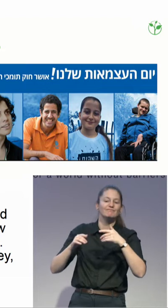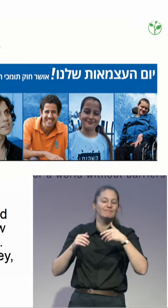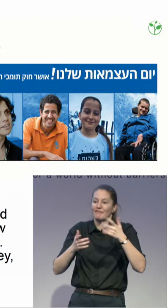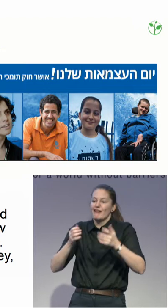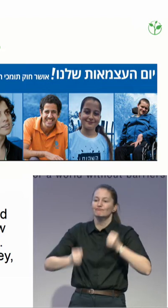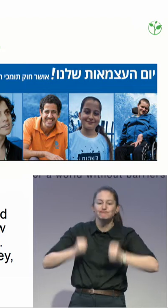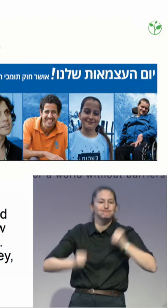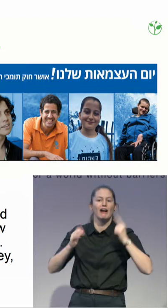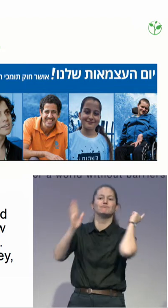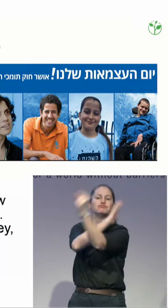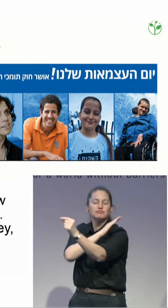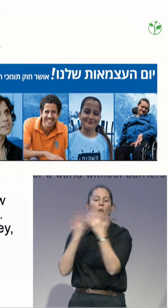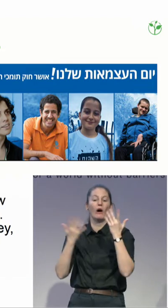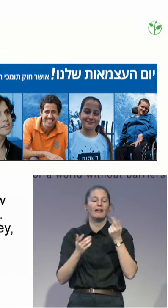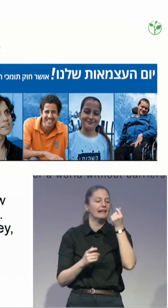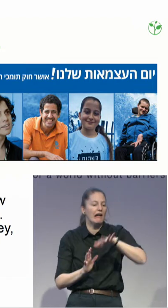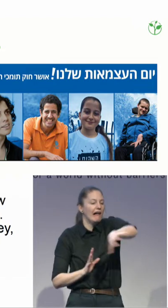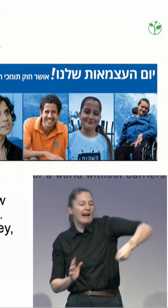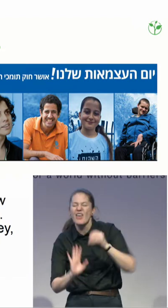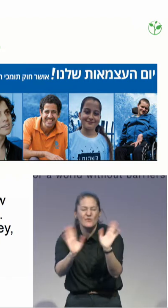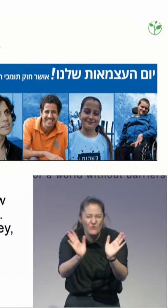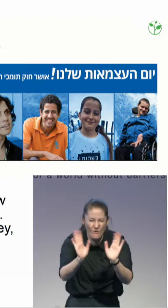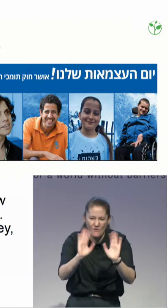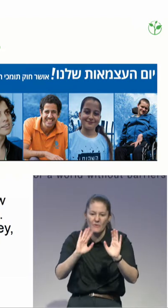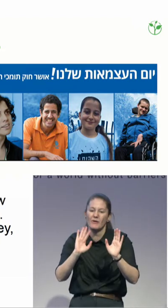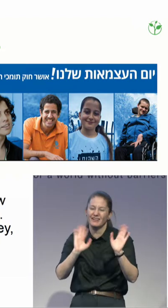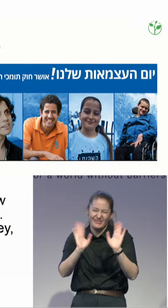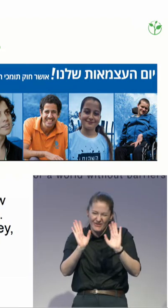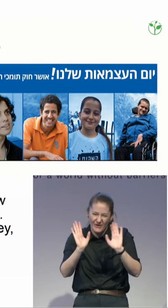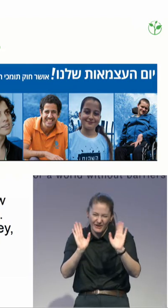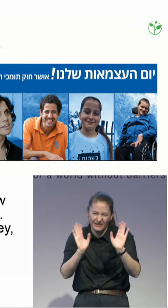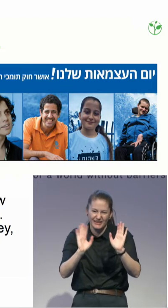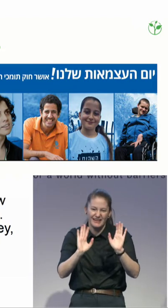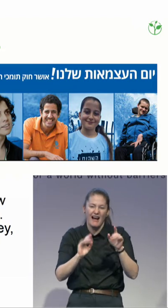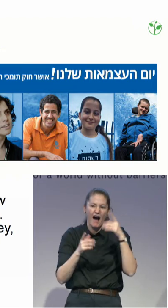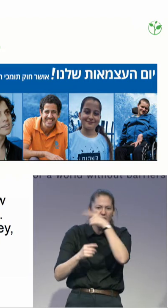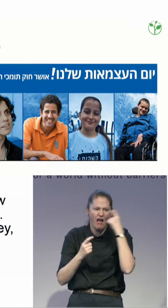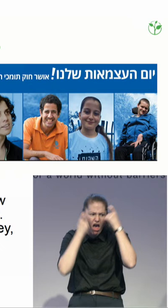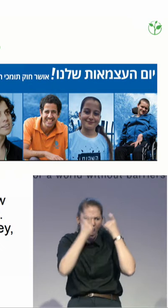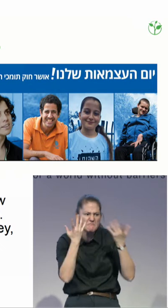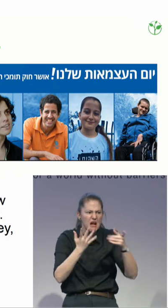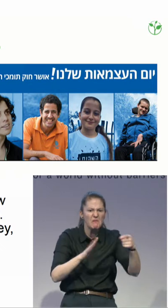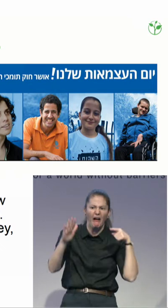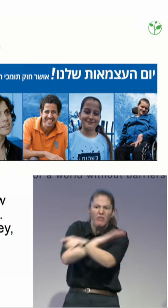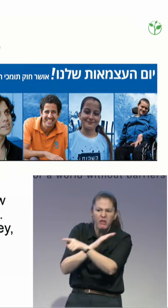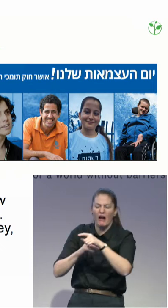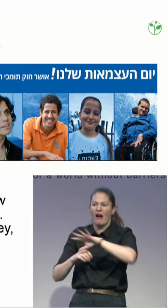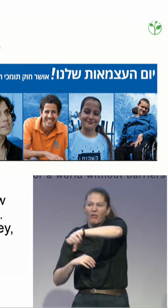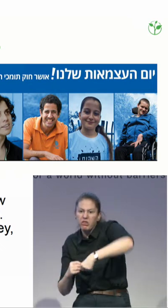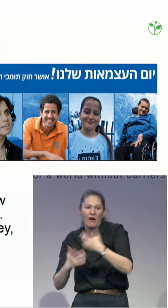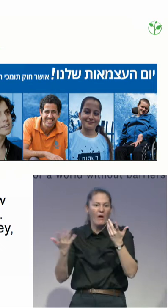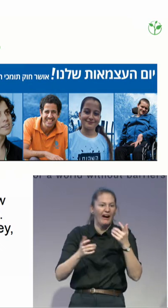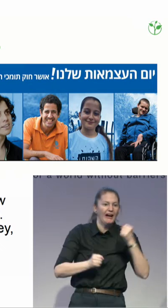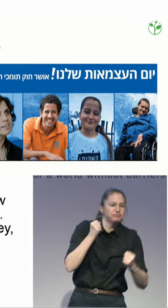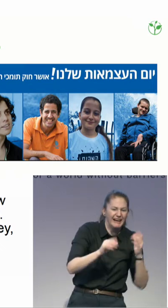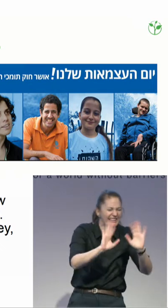And my time's up, so I'll just say that two years later, the people who participated in the pilot went to the Israeli parliament and changed the